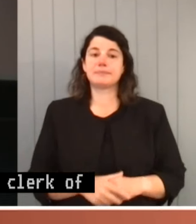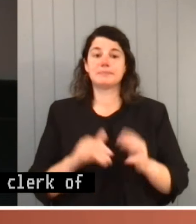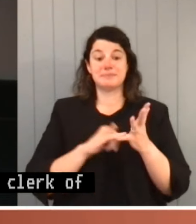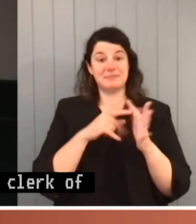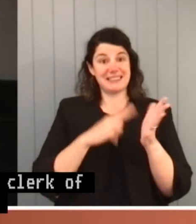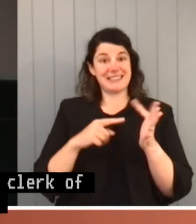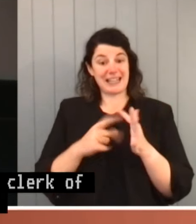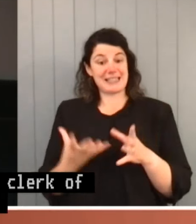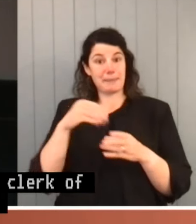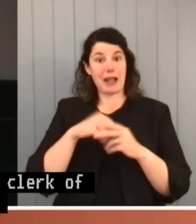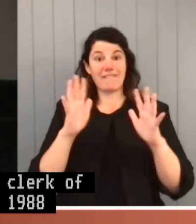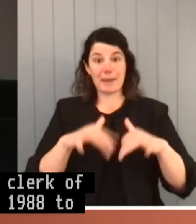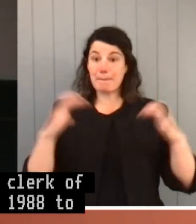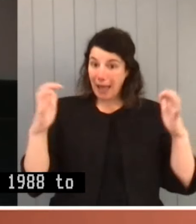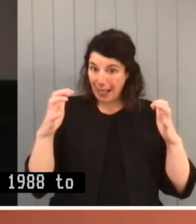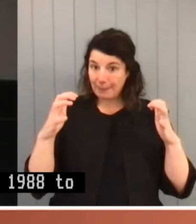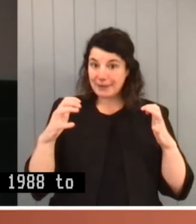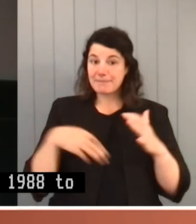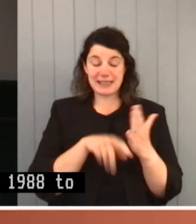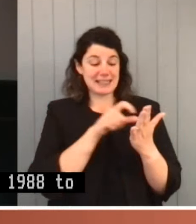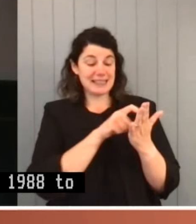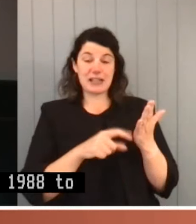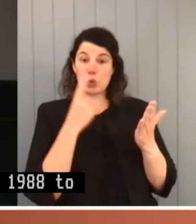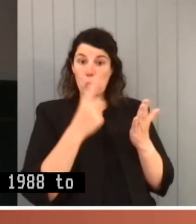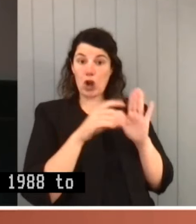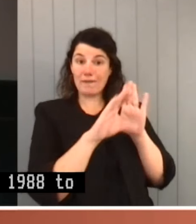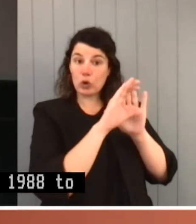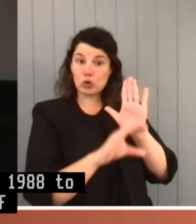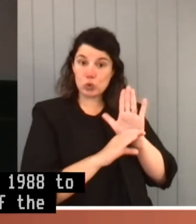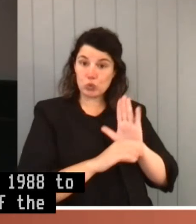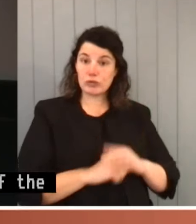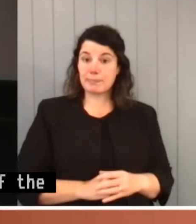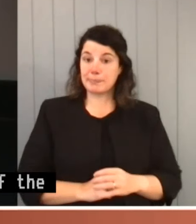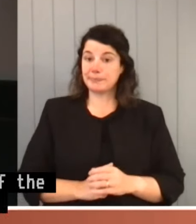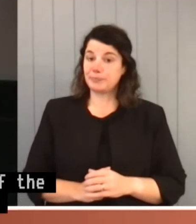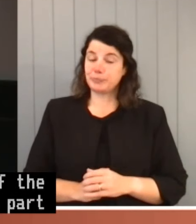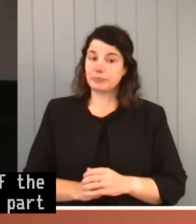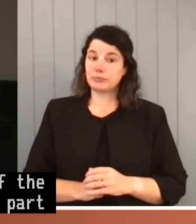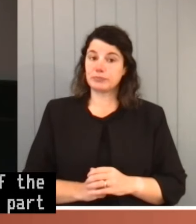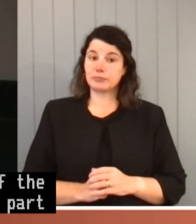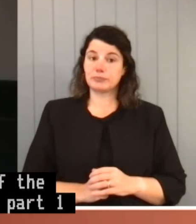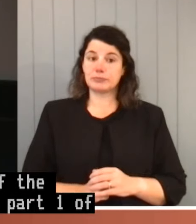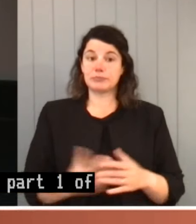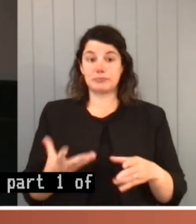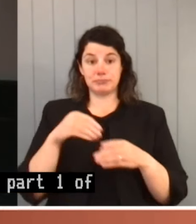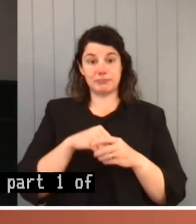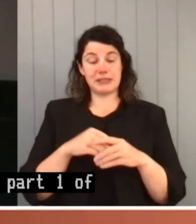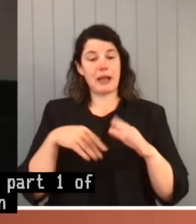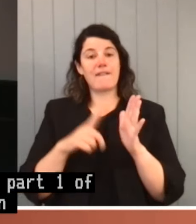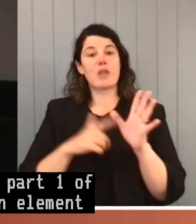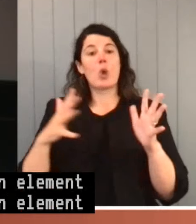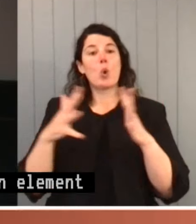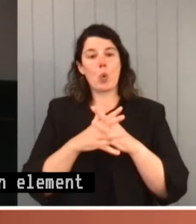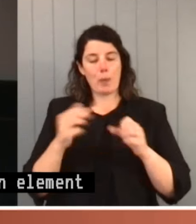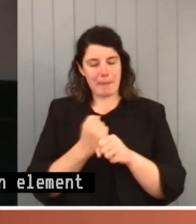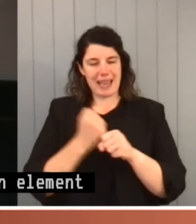Parliament, as reflected in Section 1 of the Constitution. And as an element of the Parliament, it is part of the law-making machinery under the